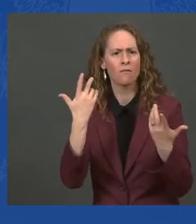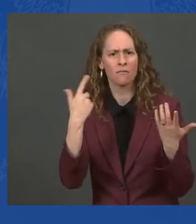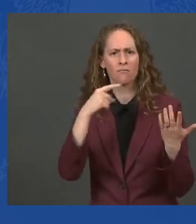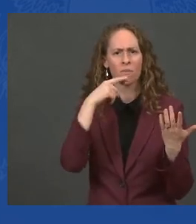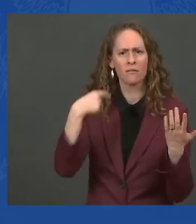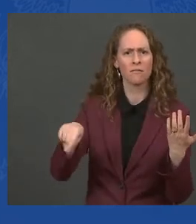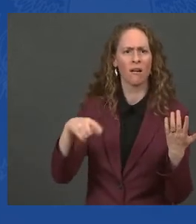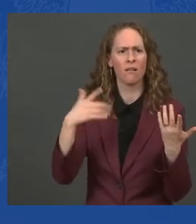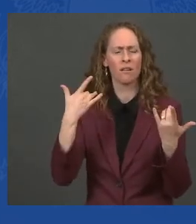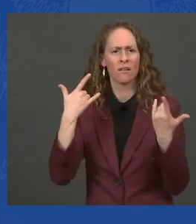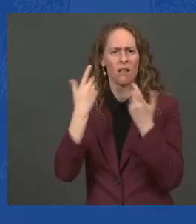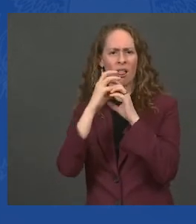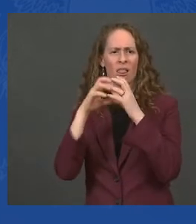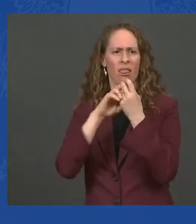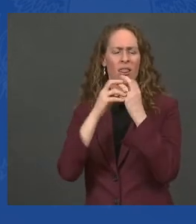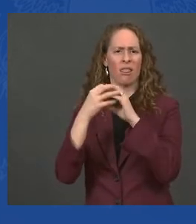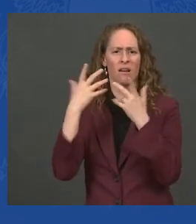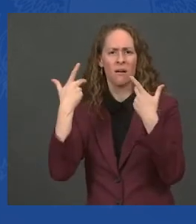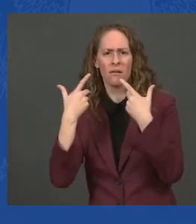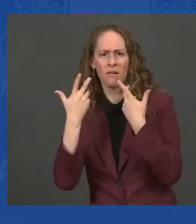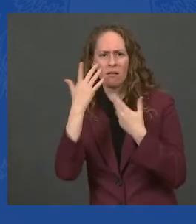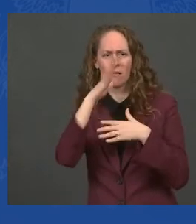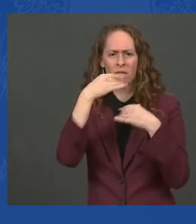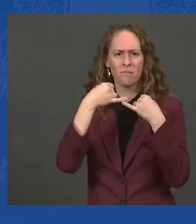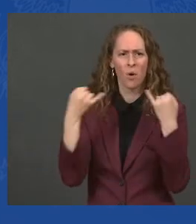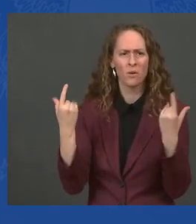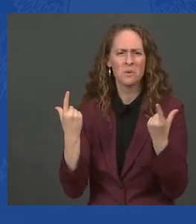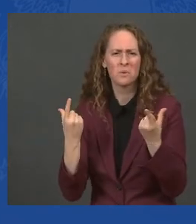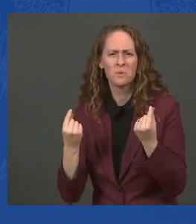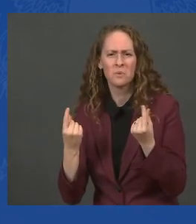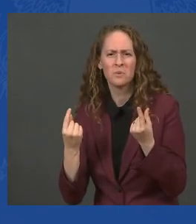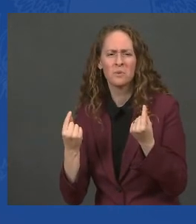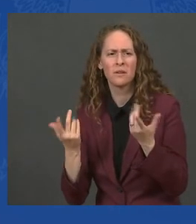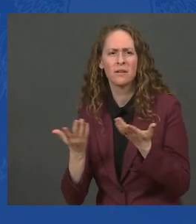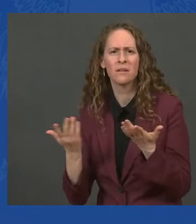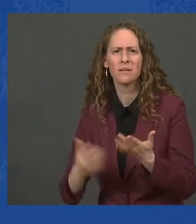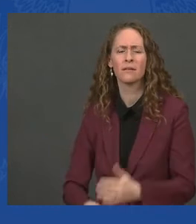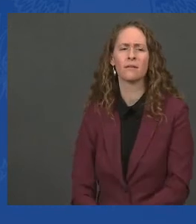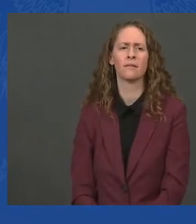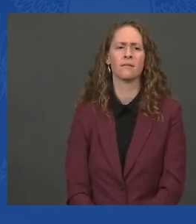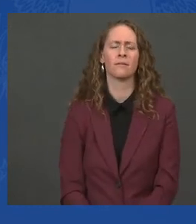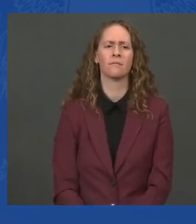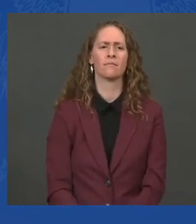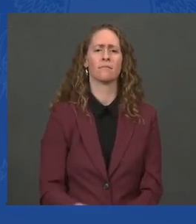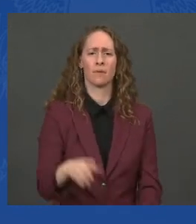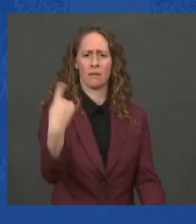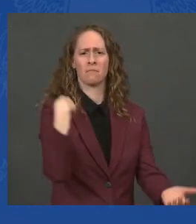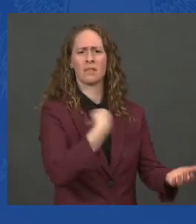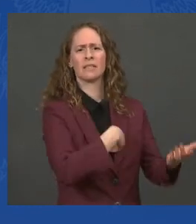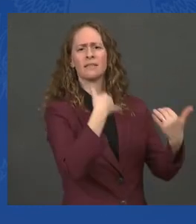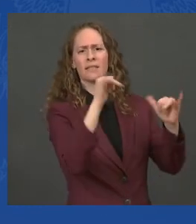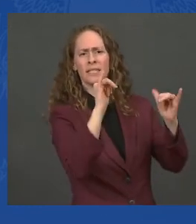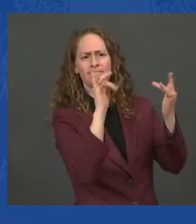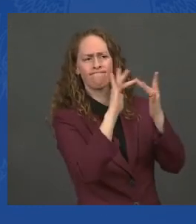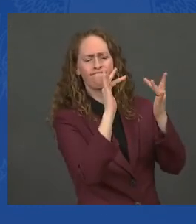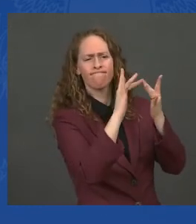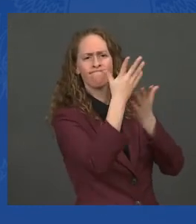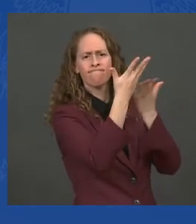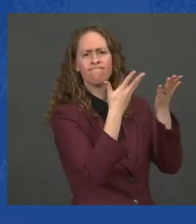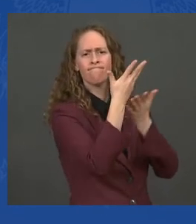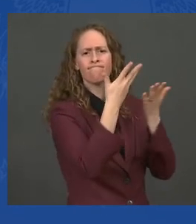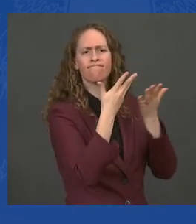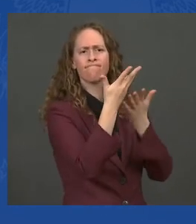I have been in constant contact with our allies in Europe,